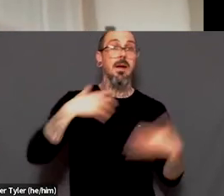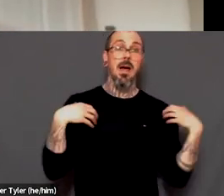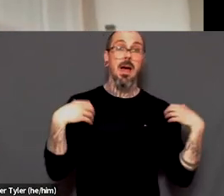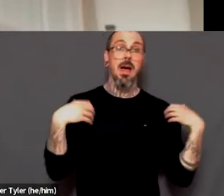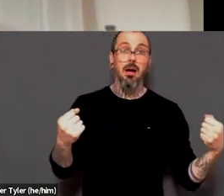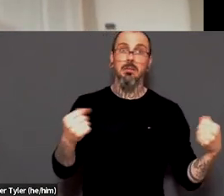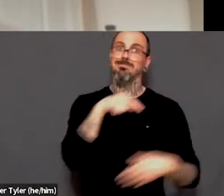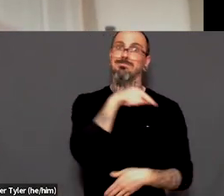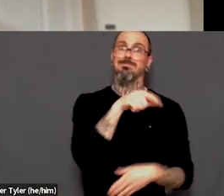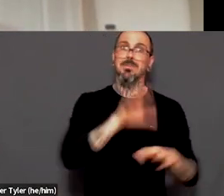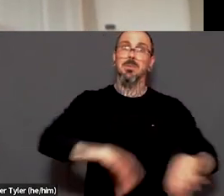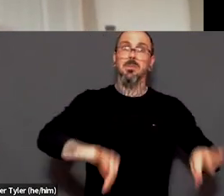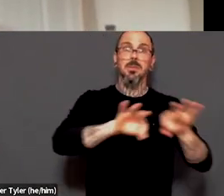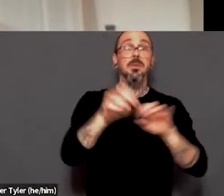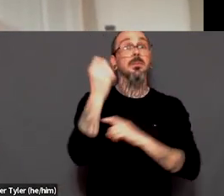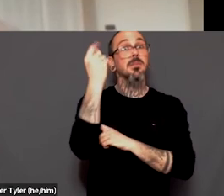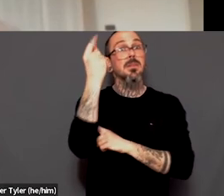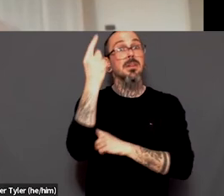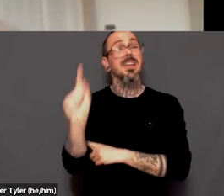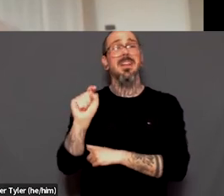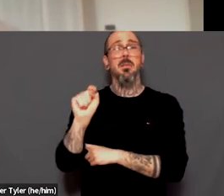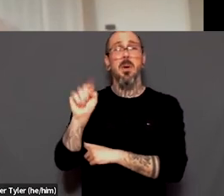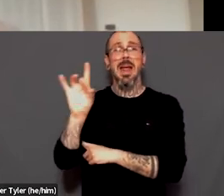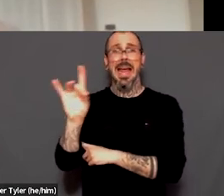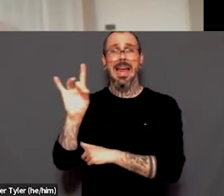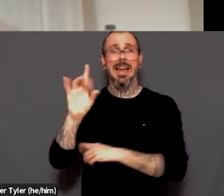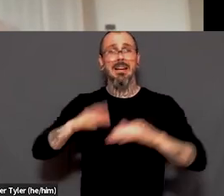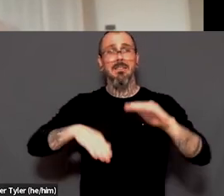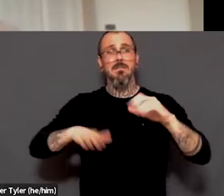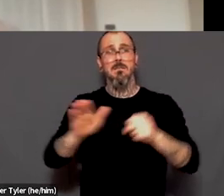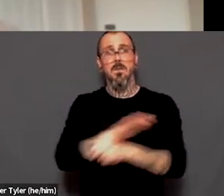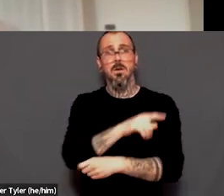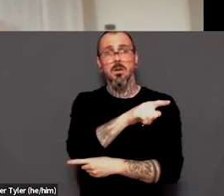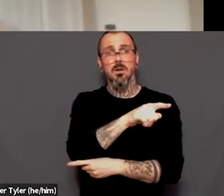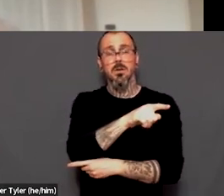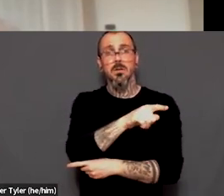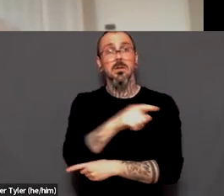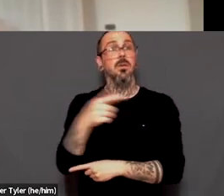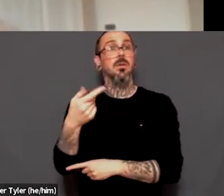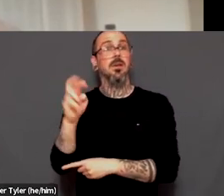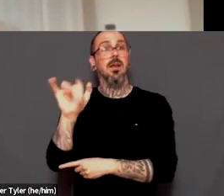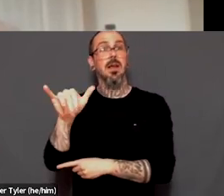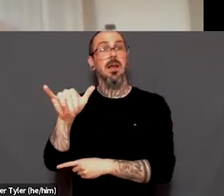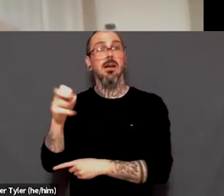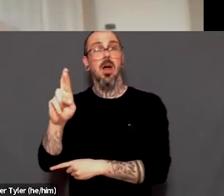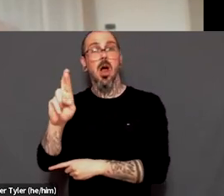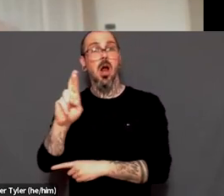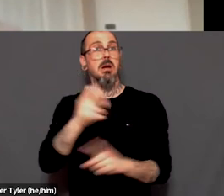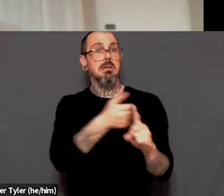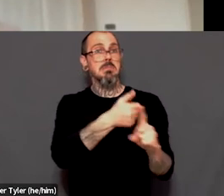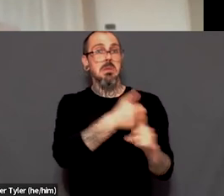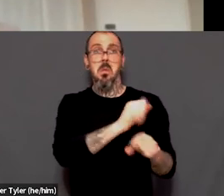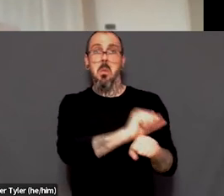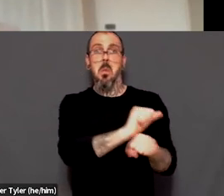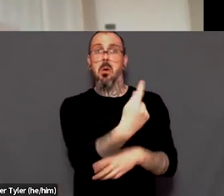somebody who, so Gary Dart, who works there, um, works four days a week and just by themselves. And they only cater to central zone,